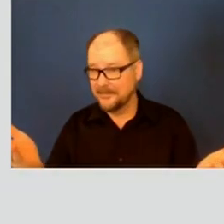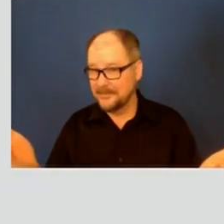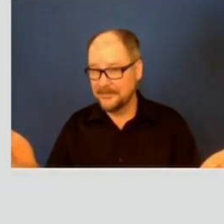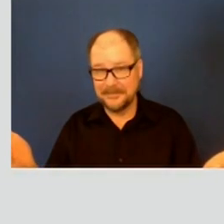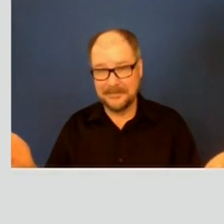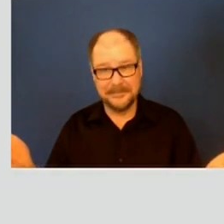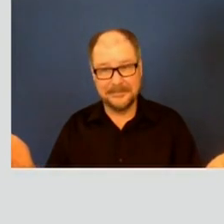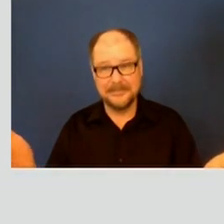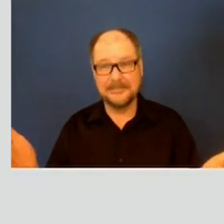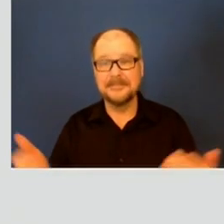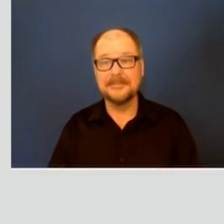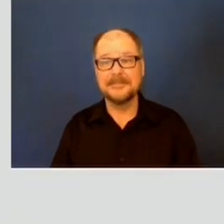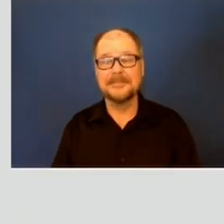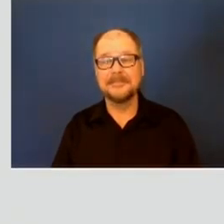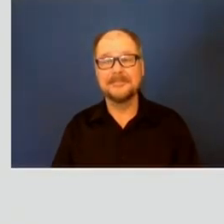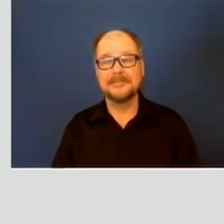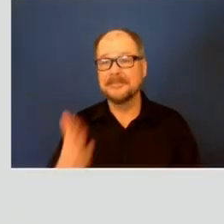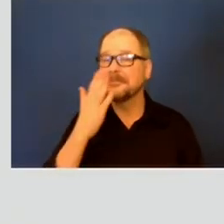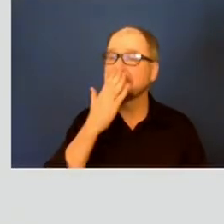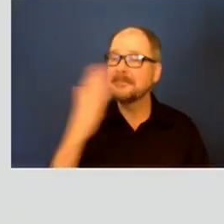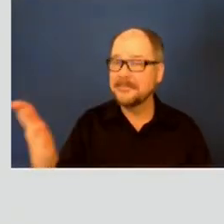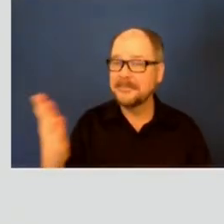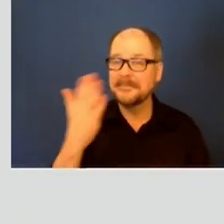Thanks for being available again today, guys.